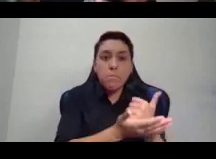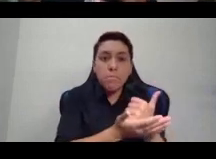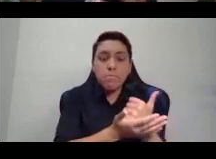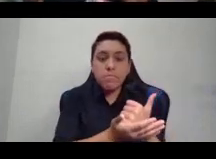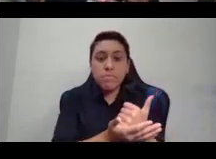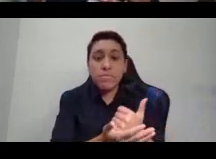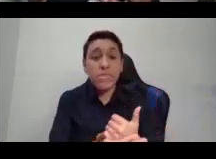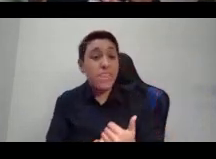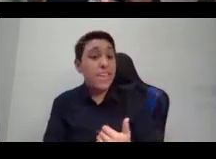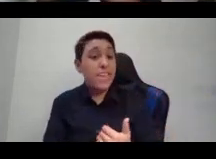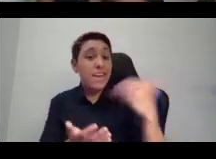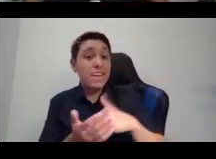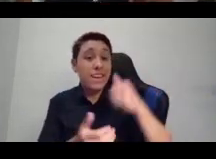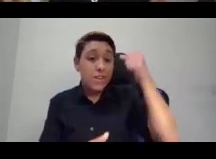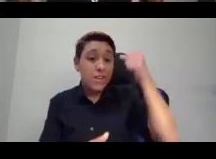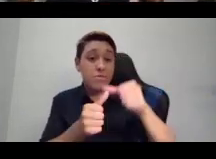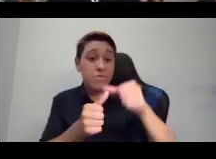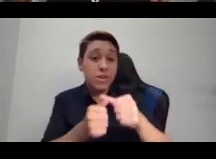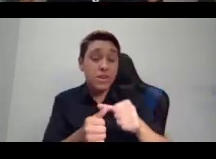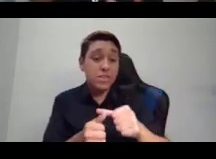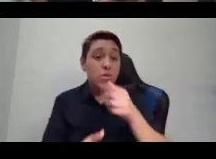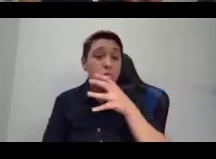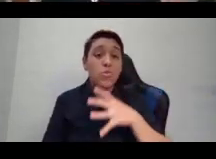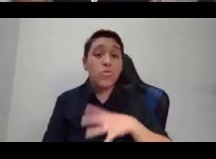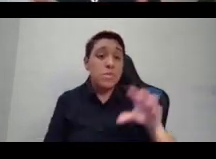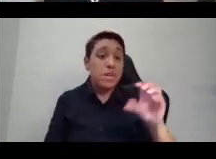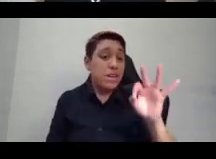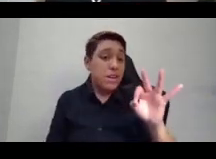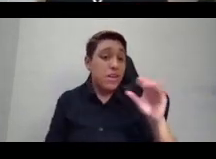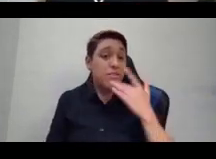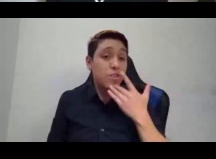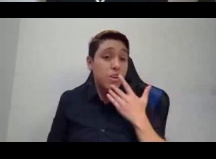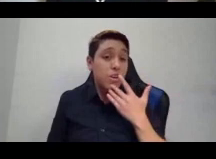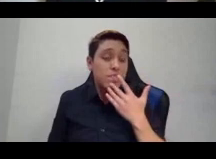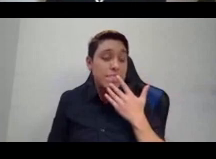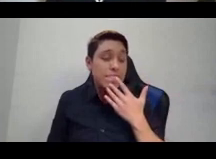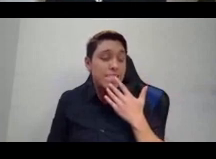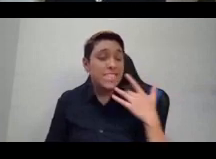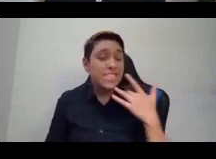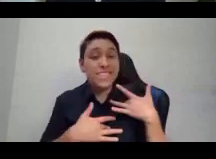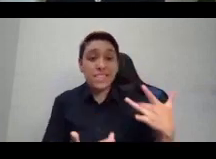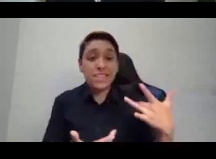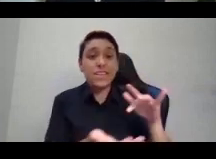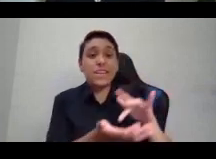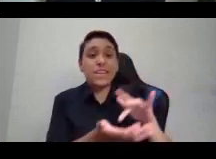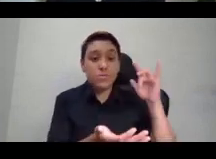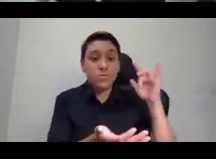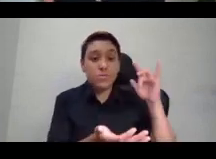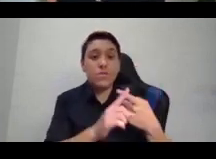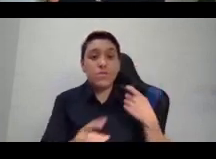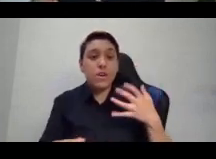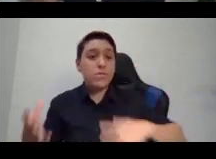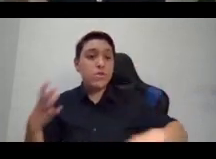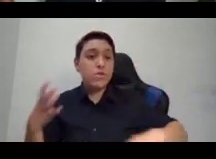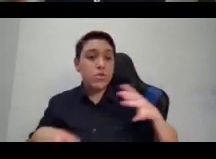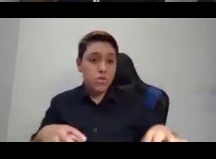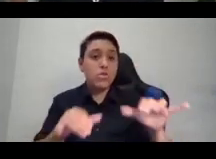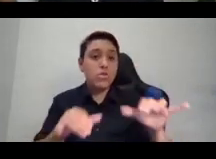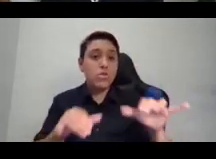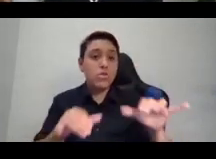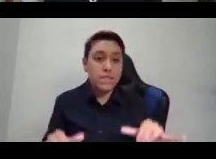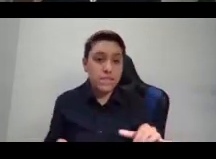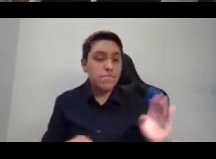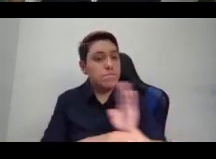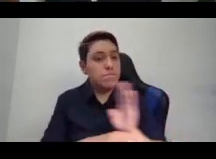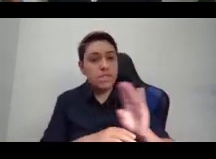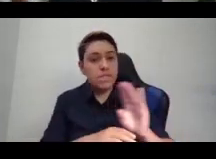exploited by the clothing industry worldwide and also through some